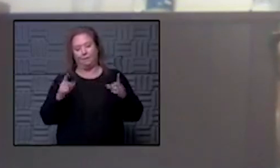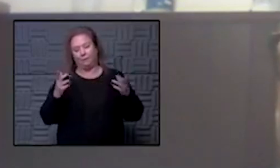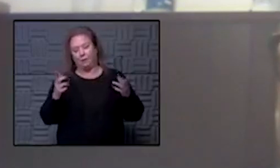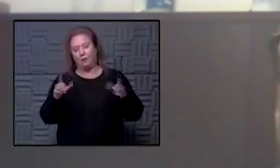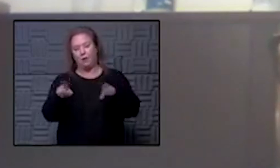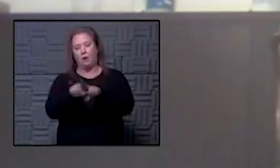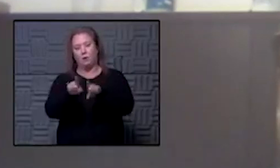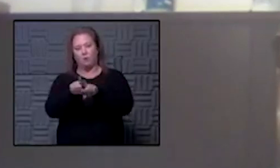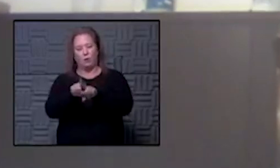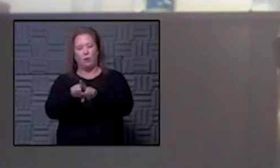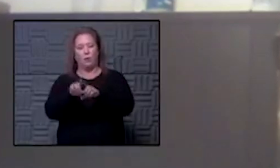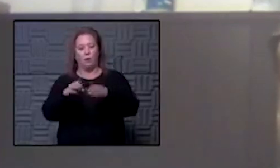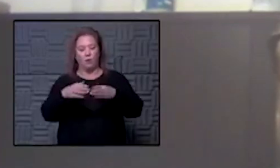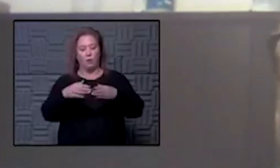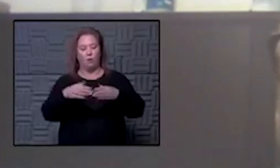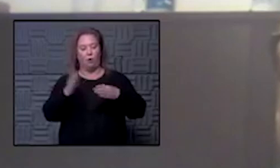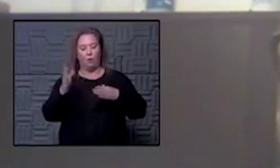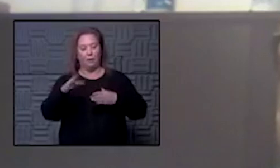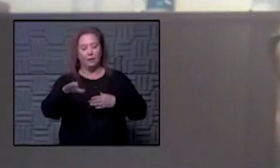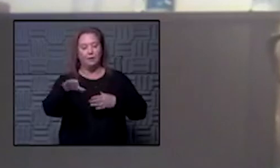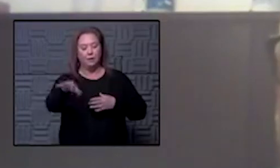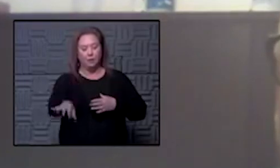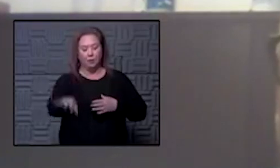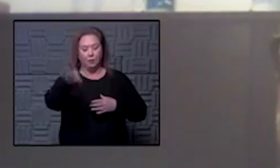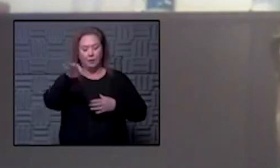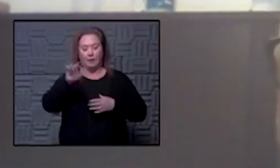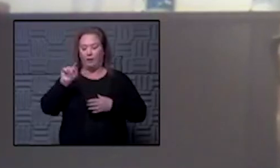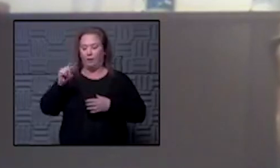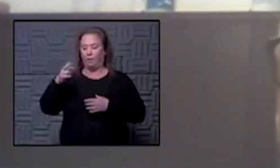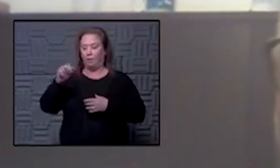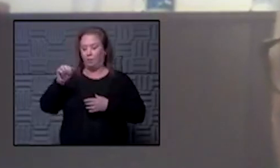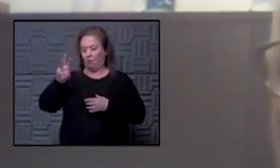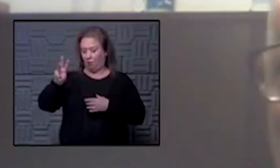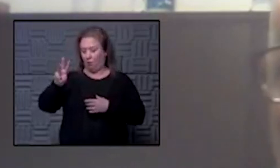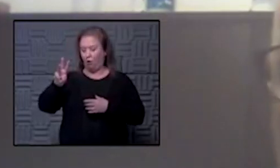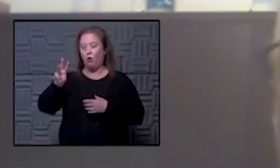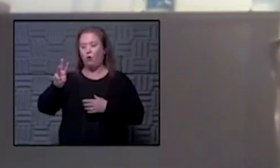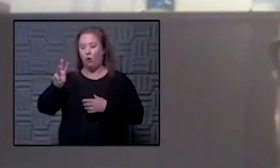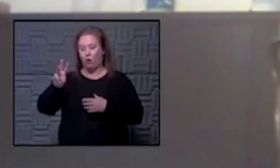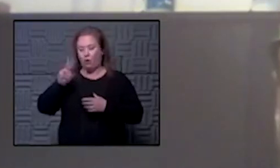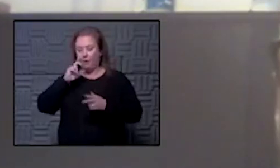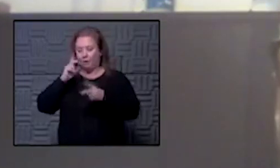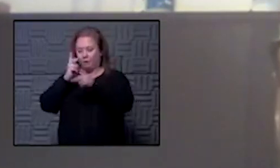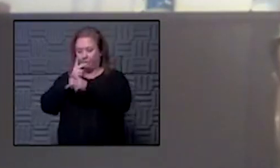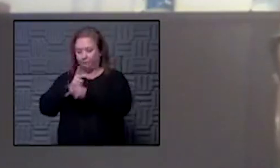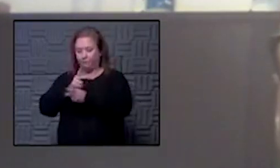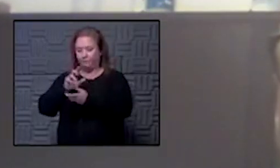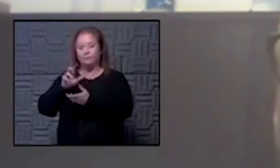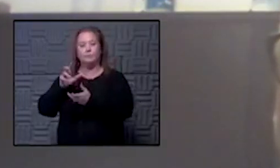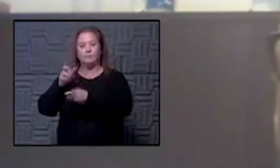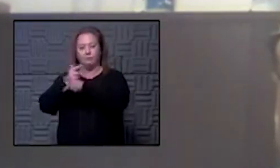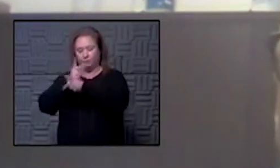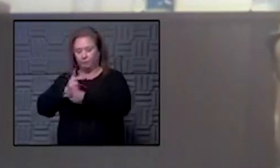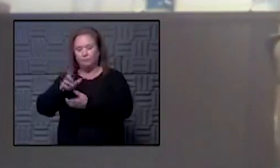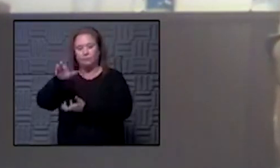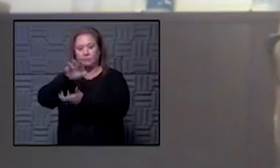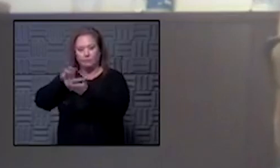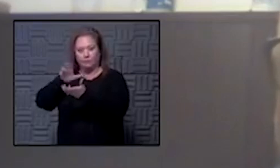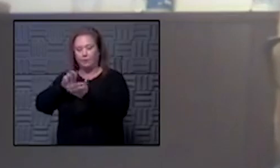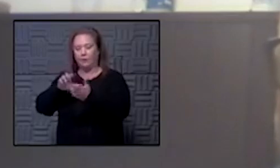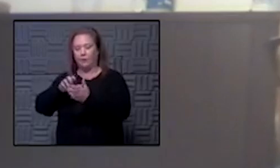after you open it take out a vial thought do some reconstitution of the vaccine and then